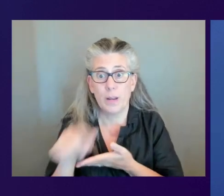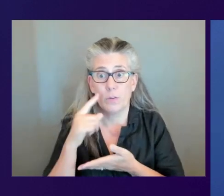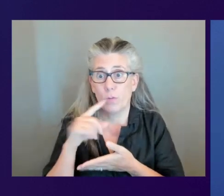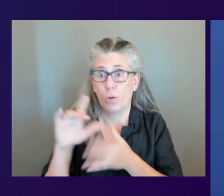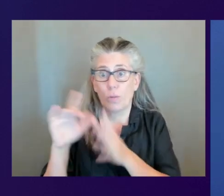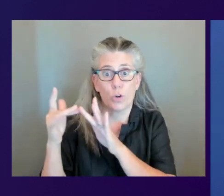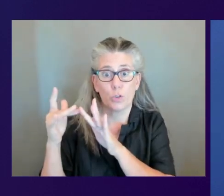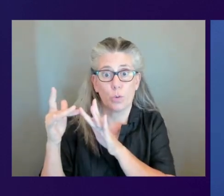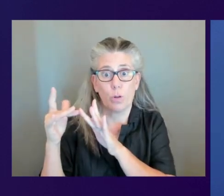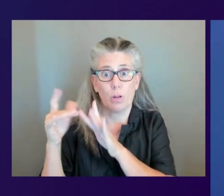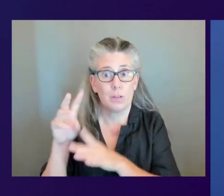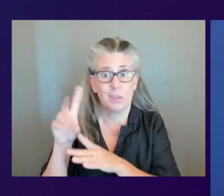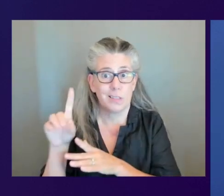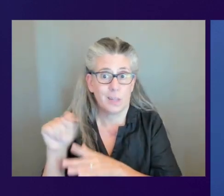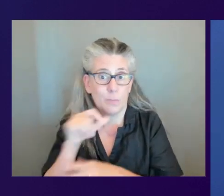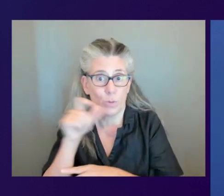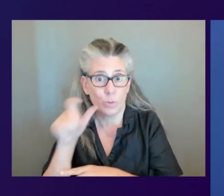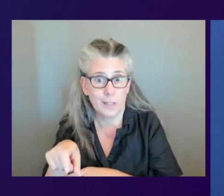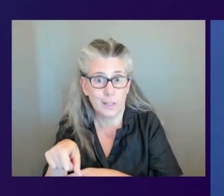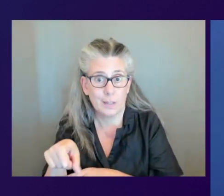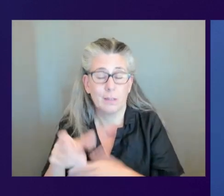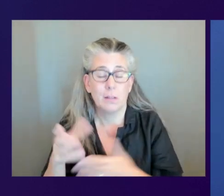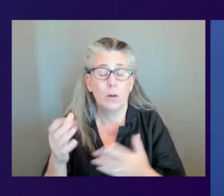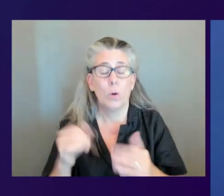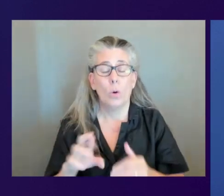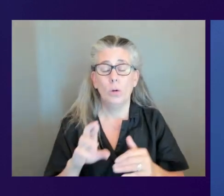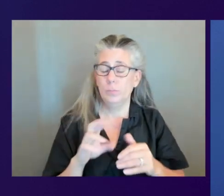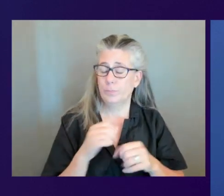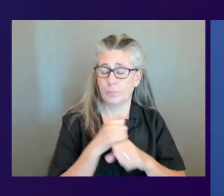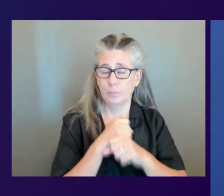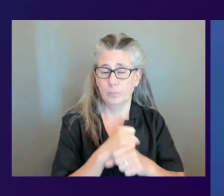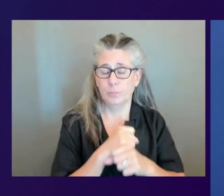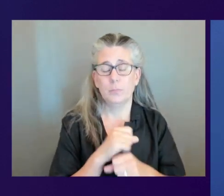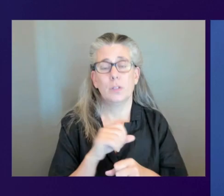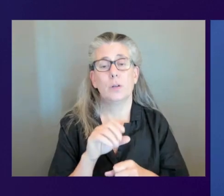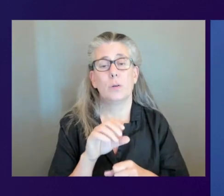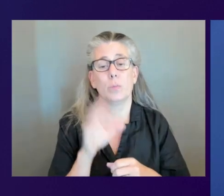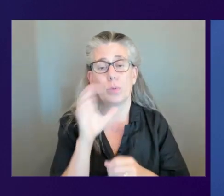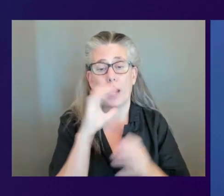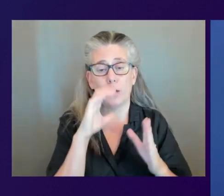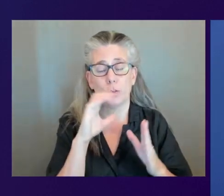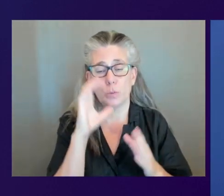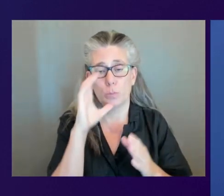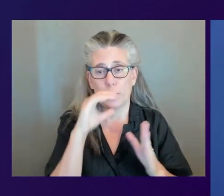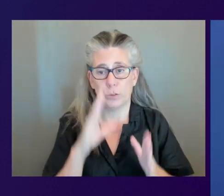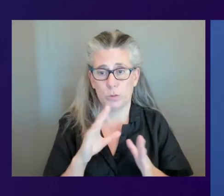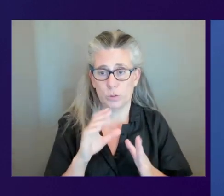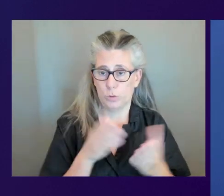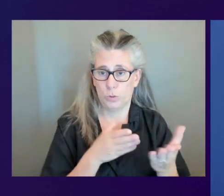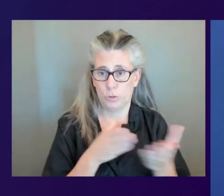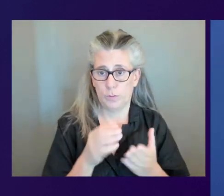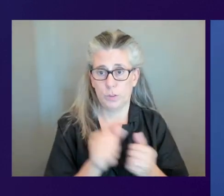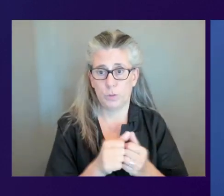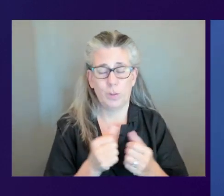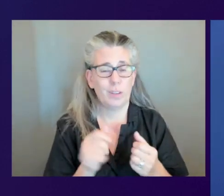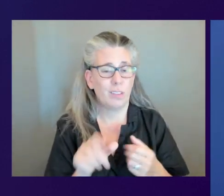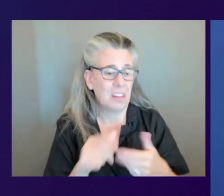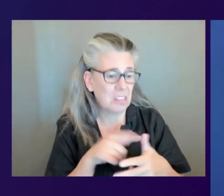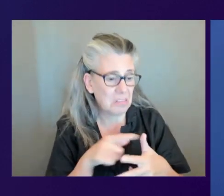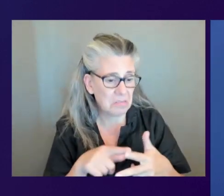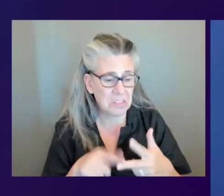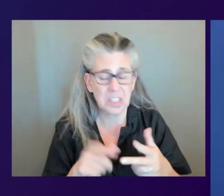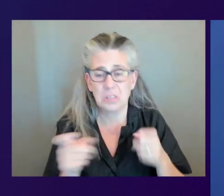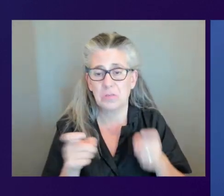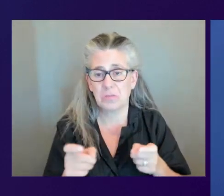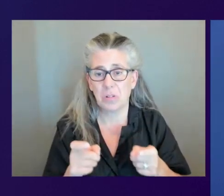WorkSpaces Web provides you with a secure browser service with over 300 centrally managed controls for just $7 a